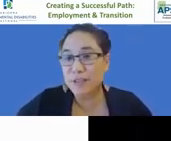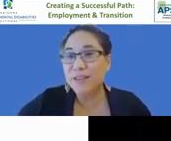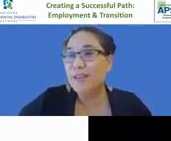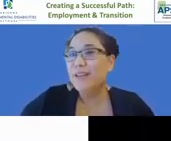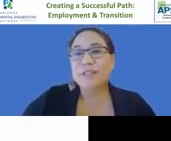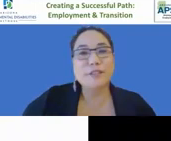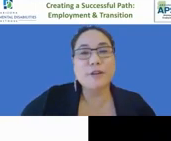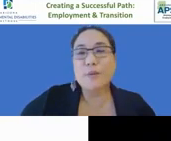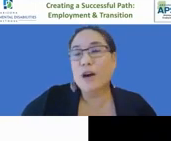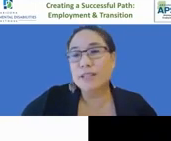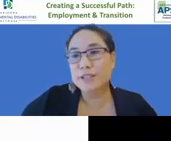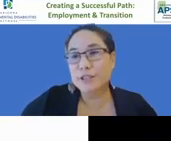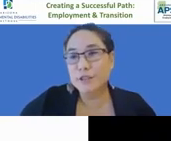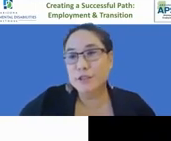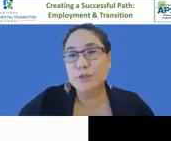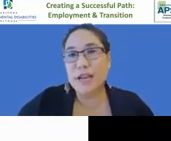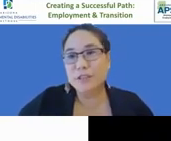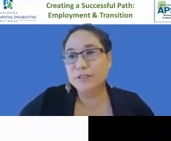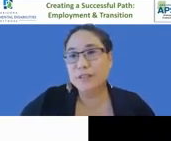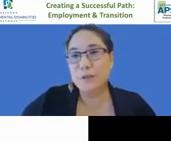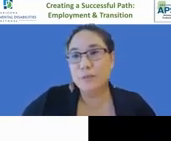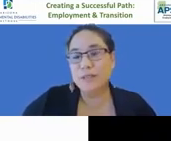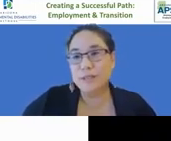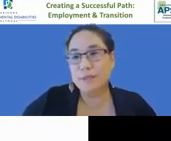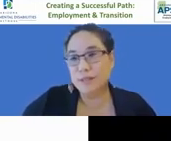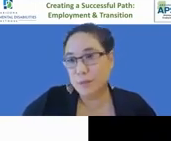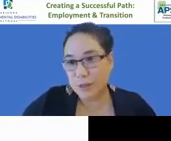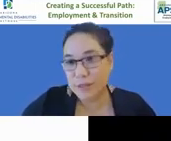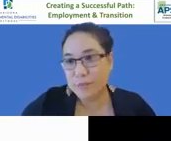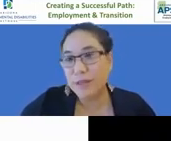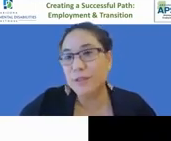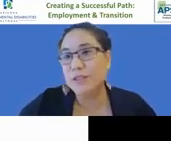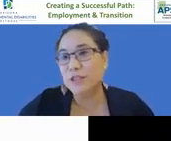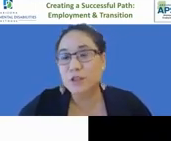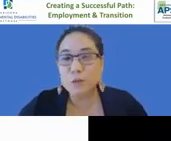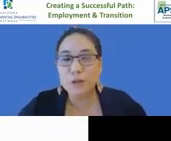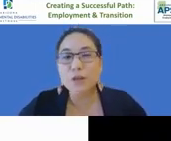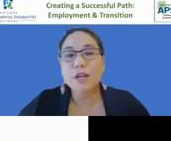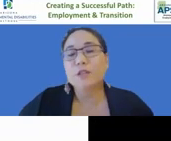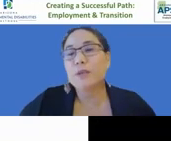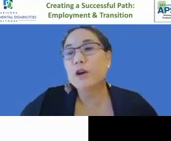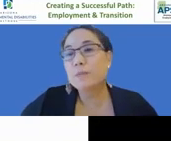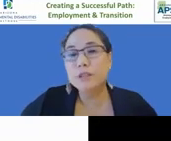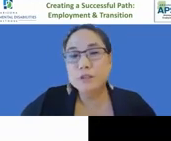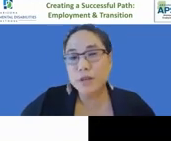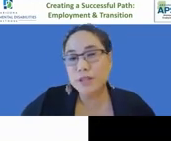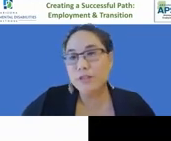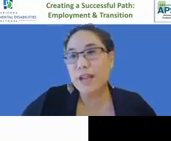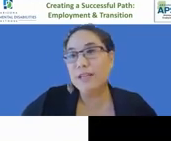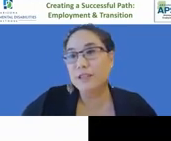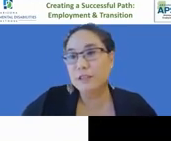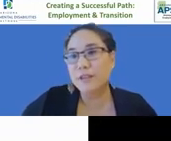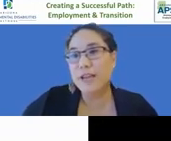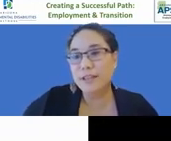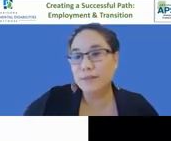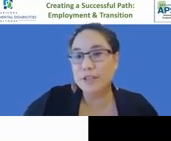arizona it's a great walk into national employment disability awareness month which is october so we hope that you'll join us for